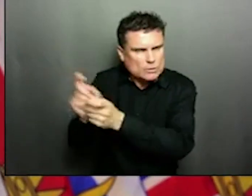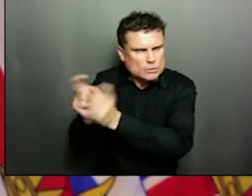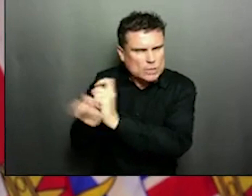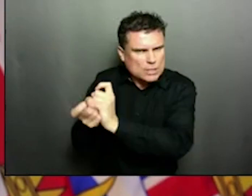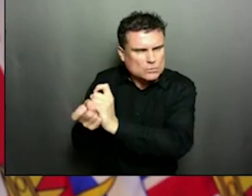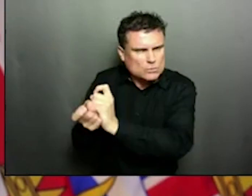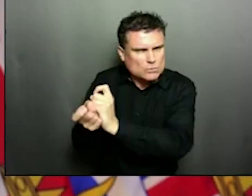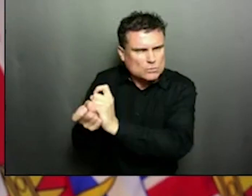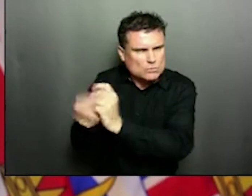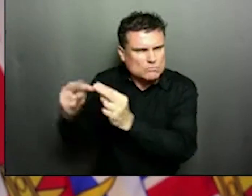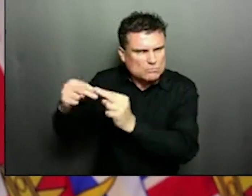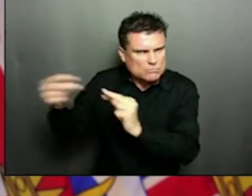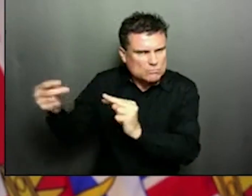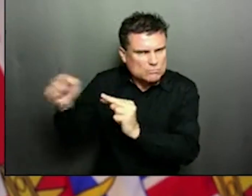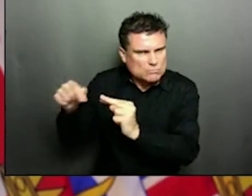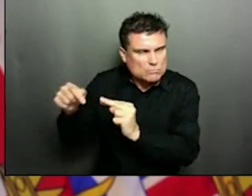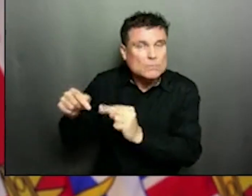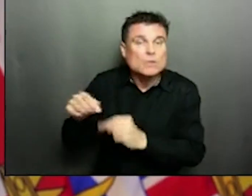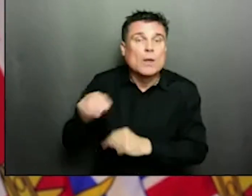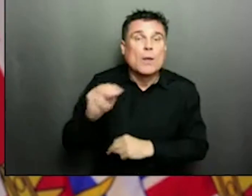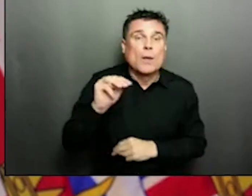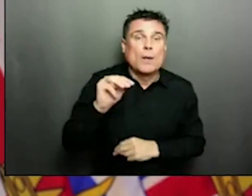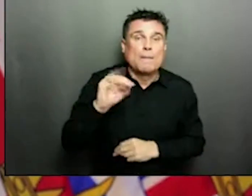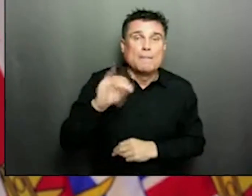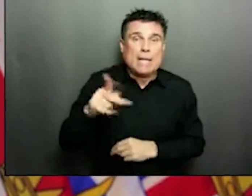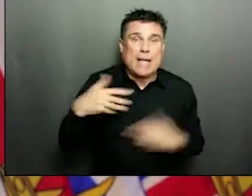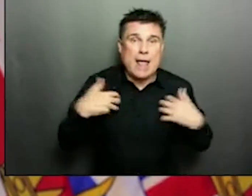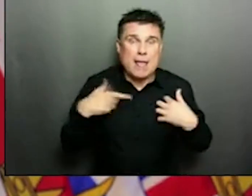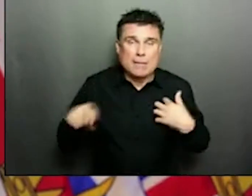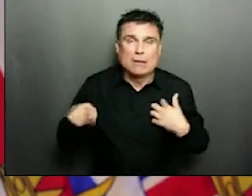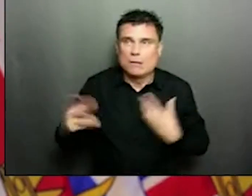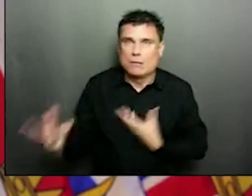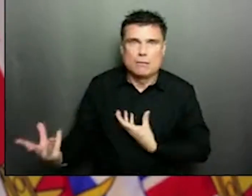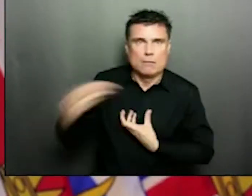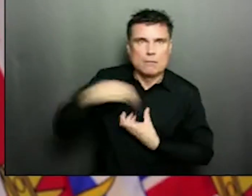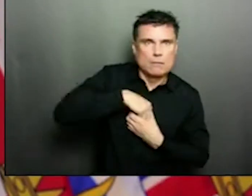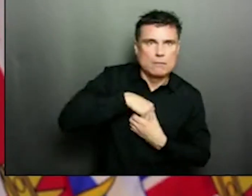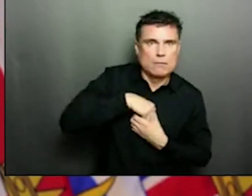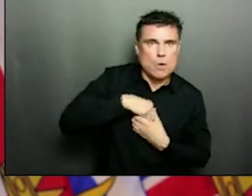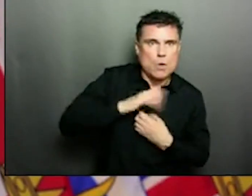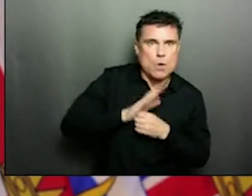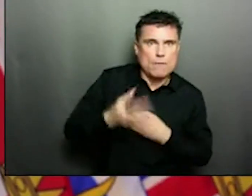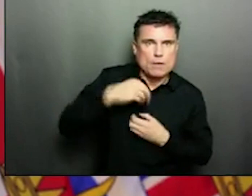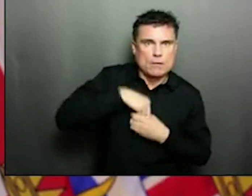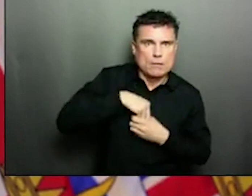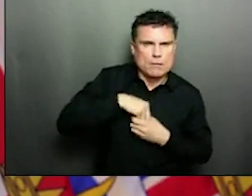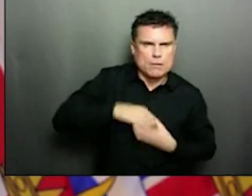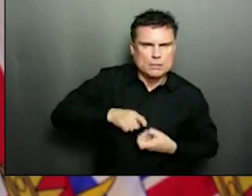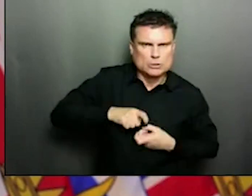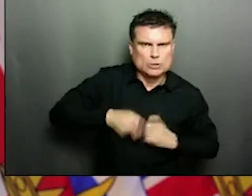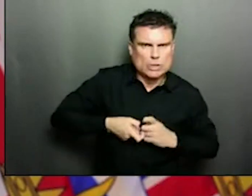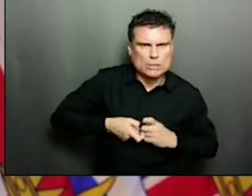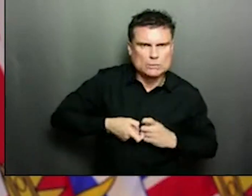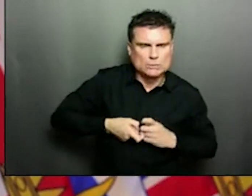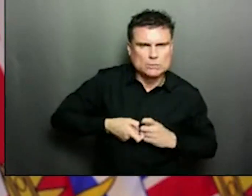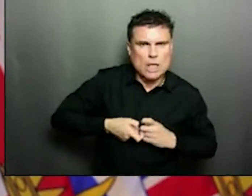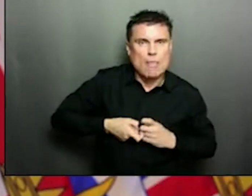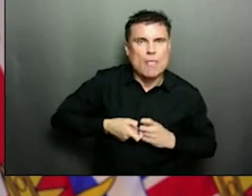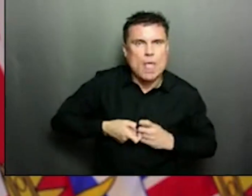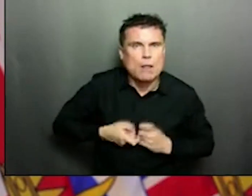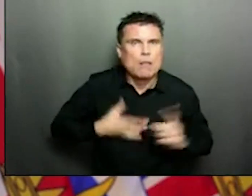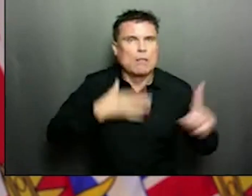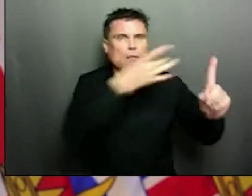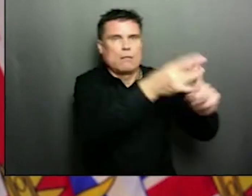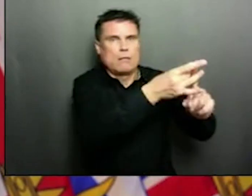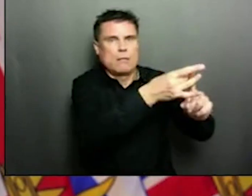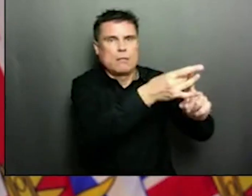farm outbreak here in British Columbia and that is something that we are watching very carefully. We are doing what we call whole genome sequencing on